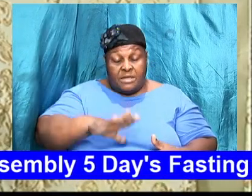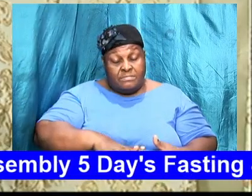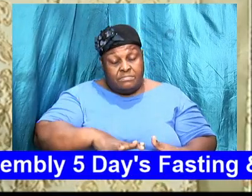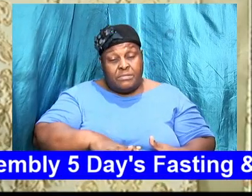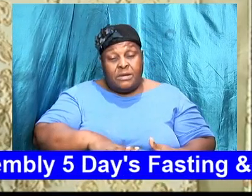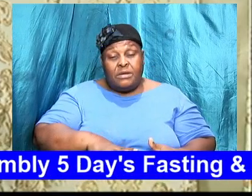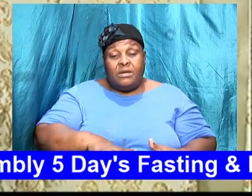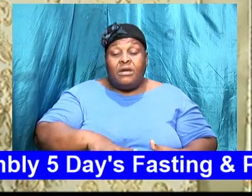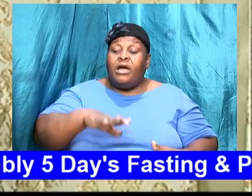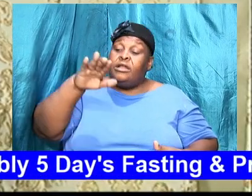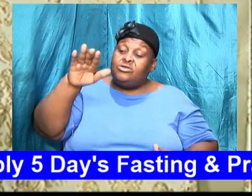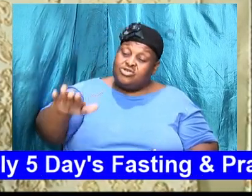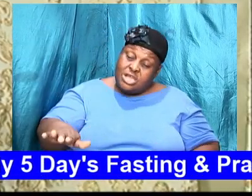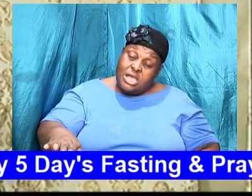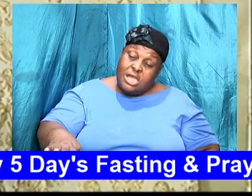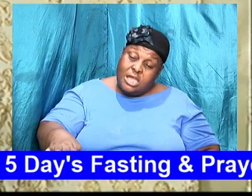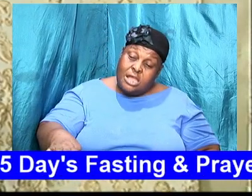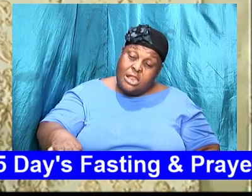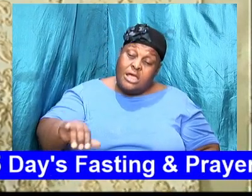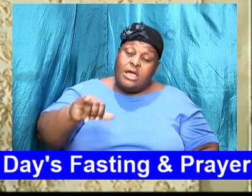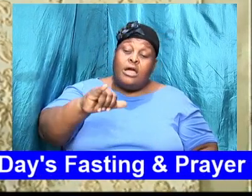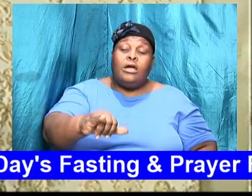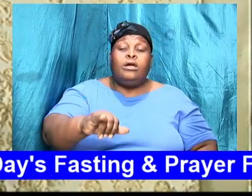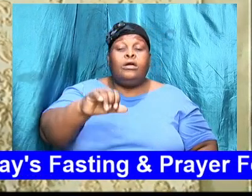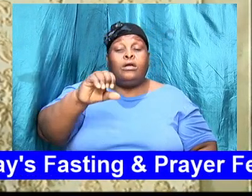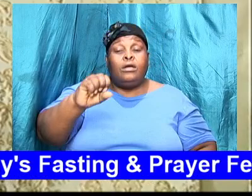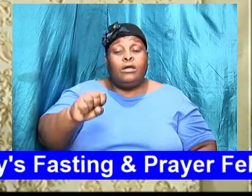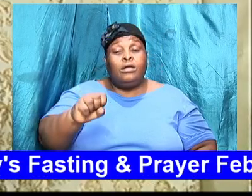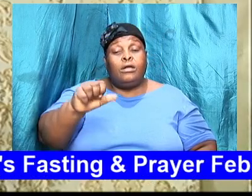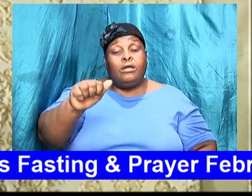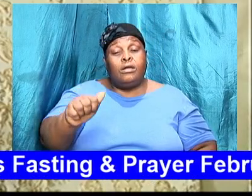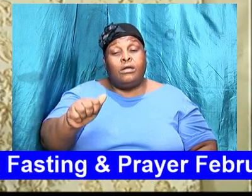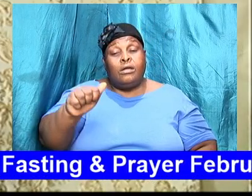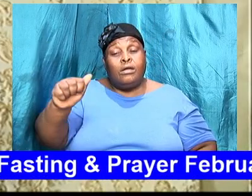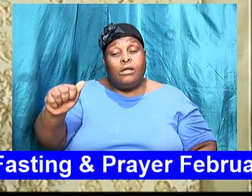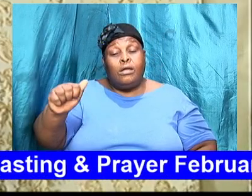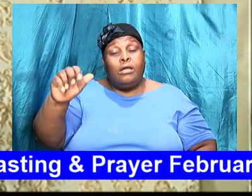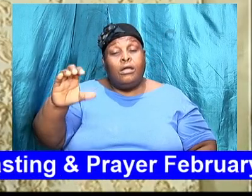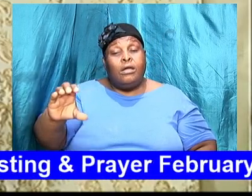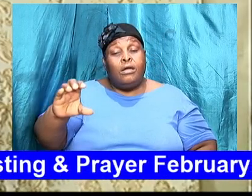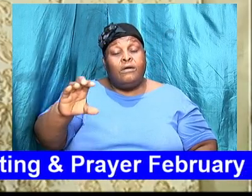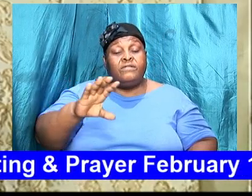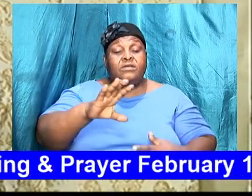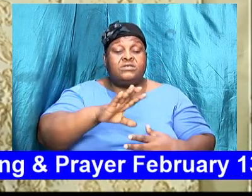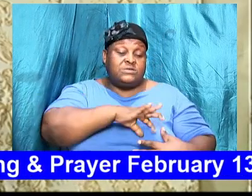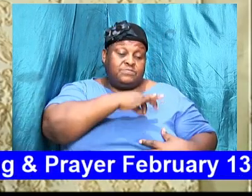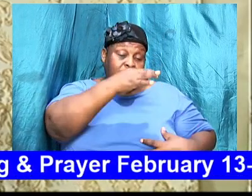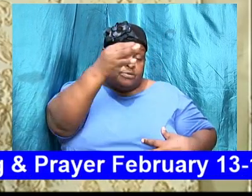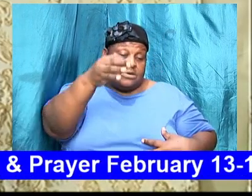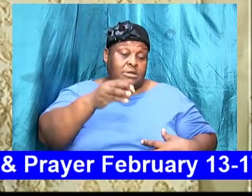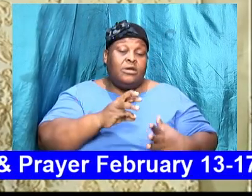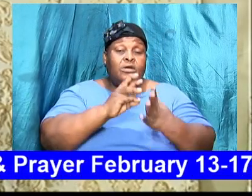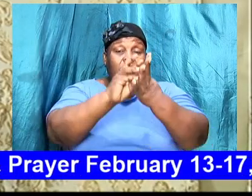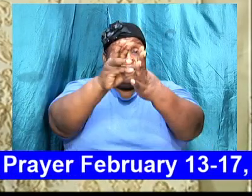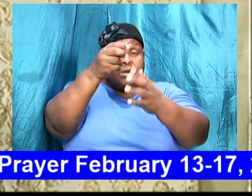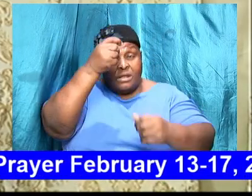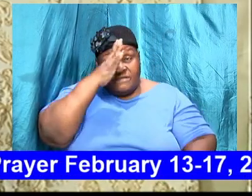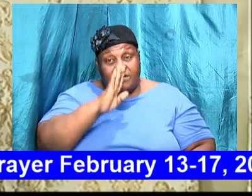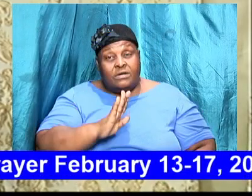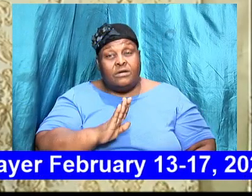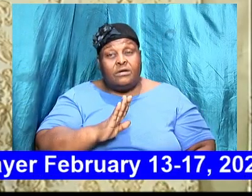Isaac which is after the spirit after the will of God I want you to understand